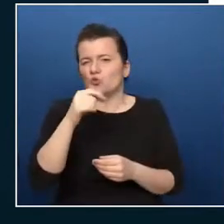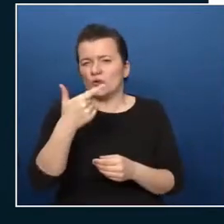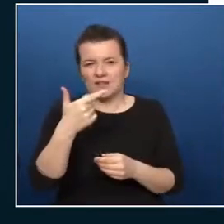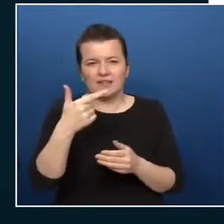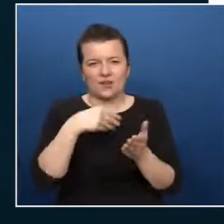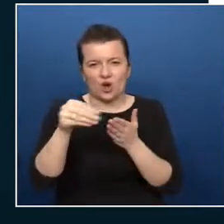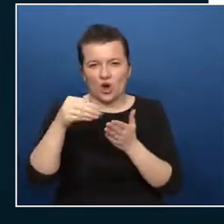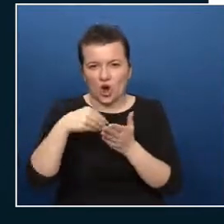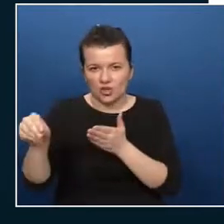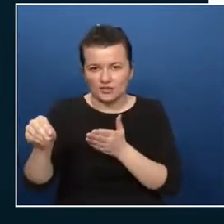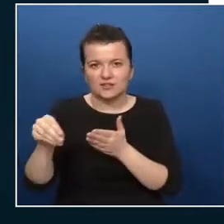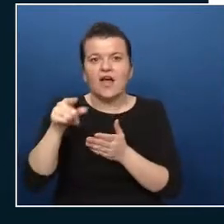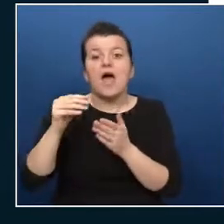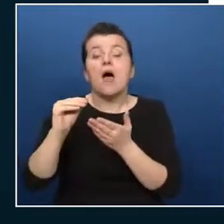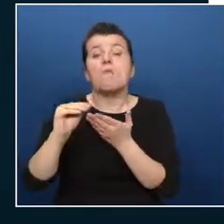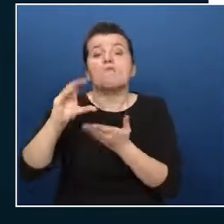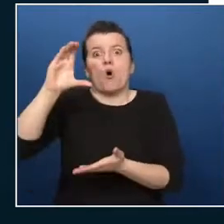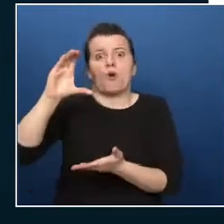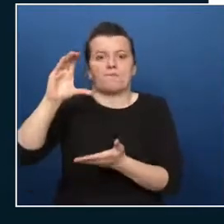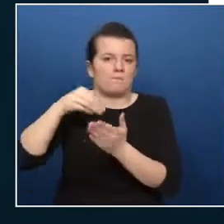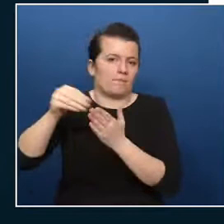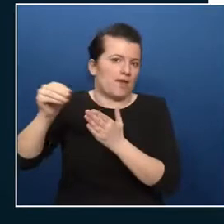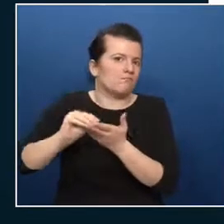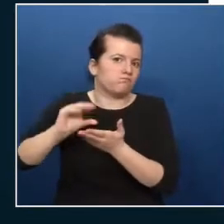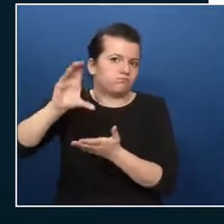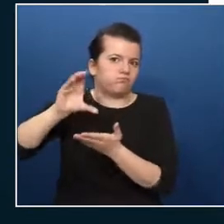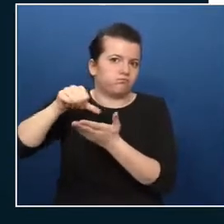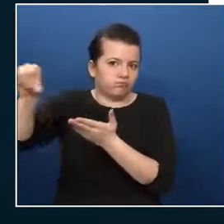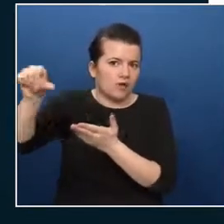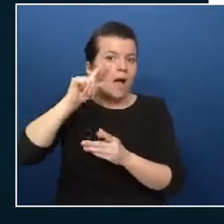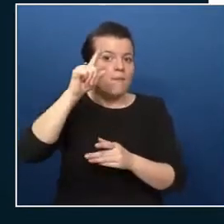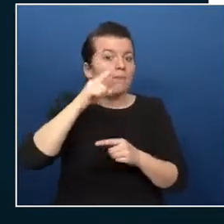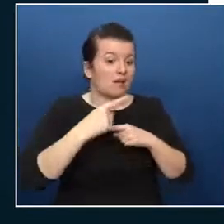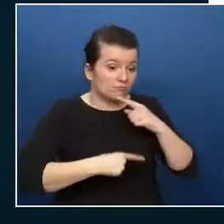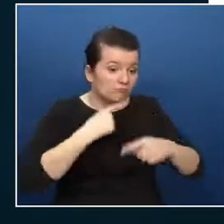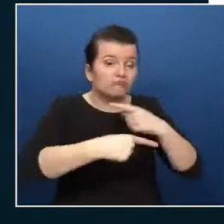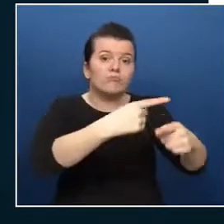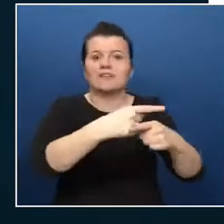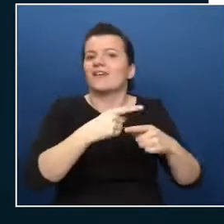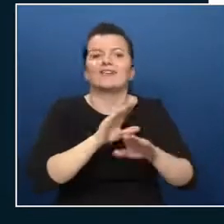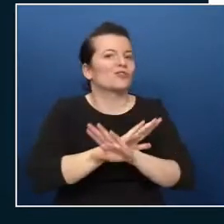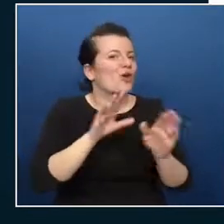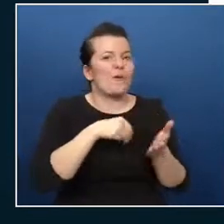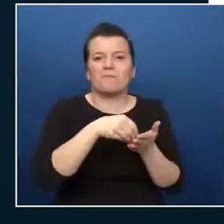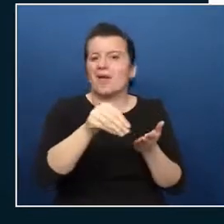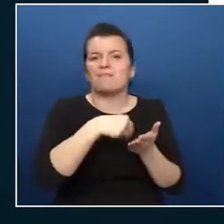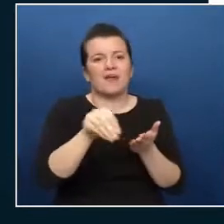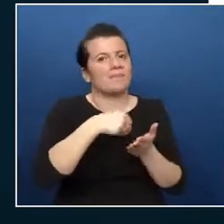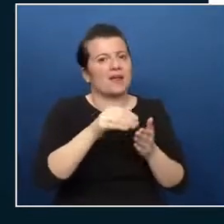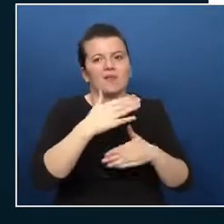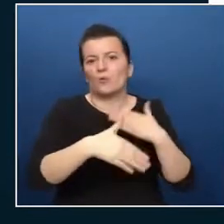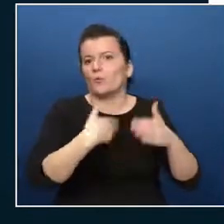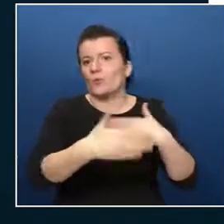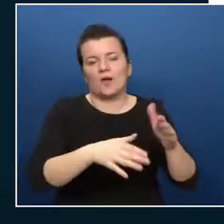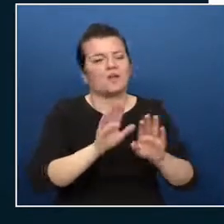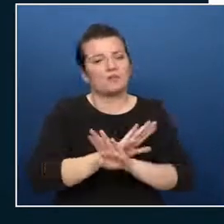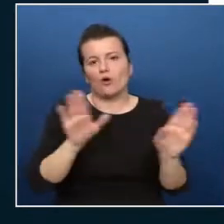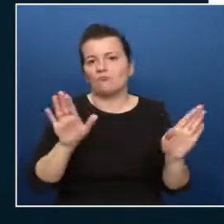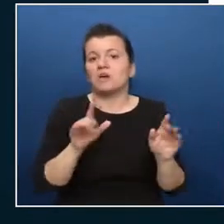is often higher they have lower operational costs because you're not managing the underlying infrastructure